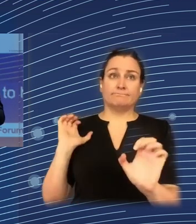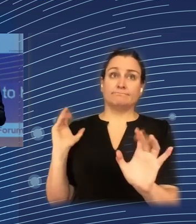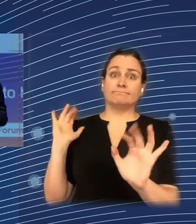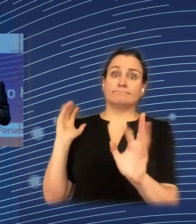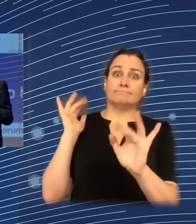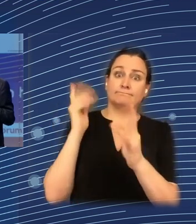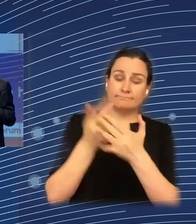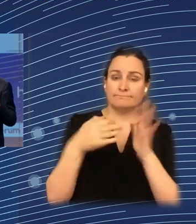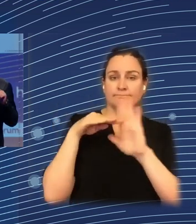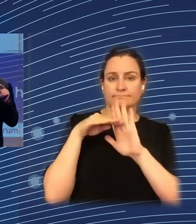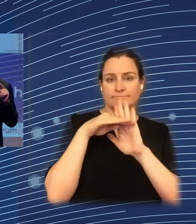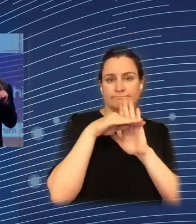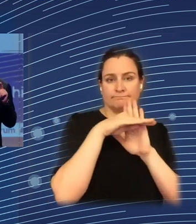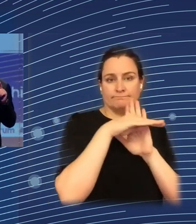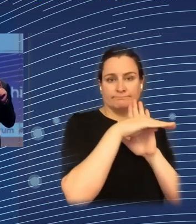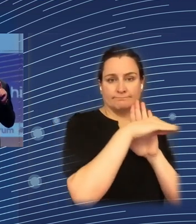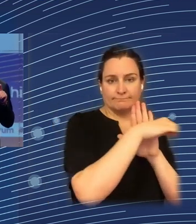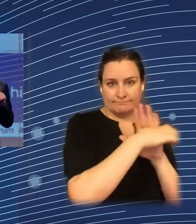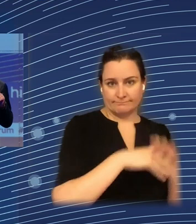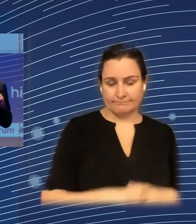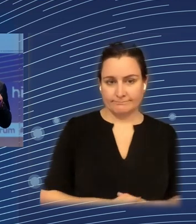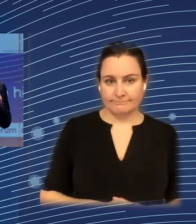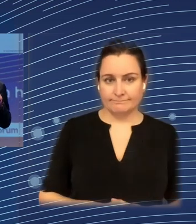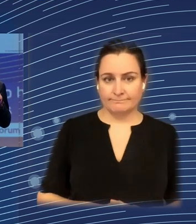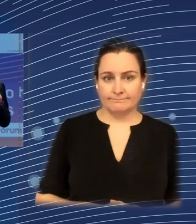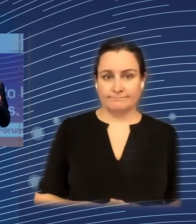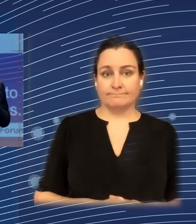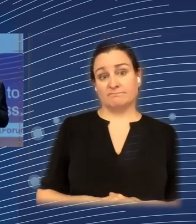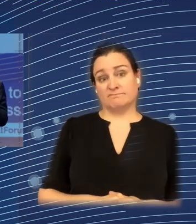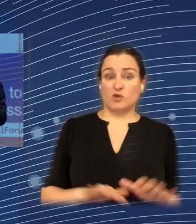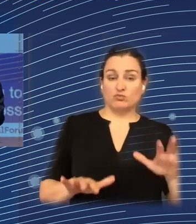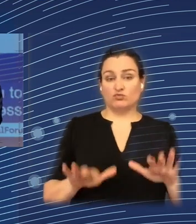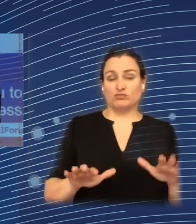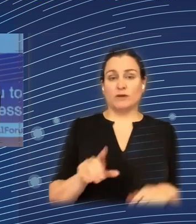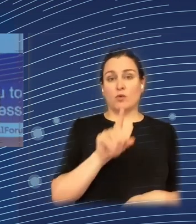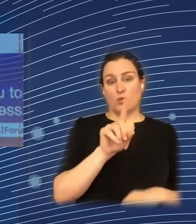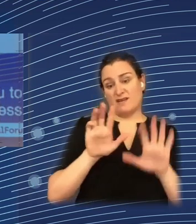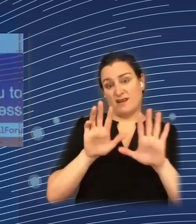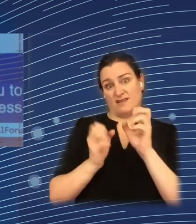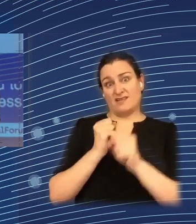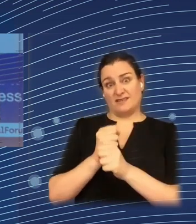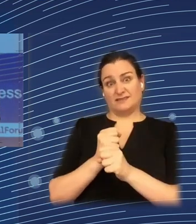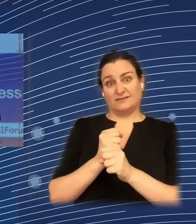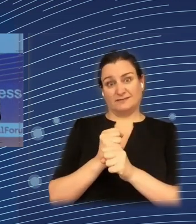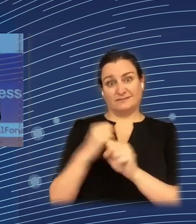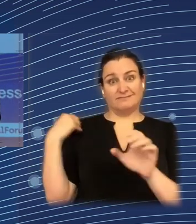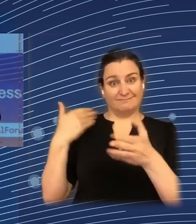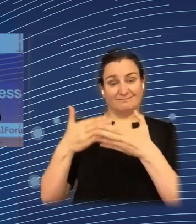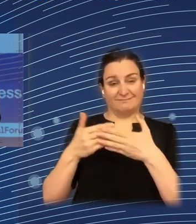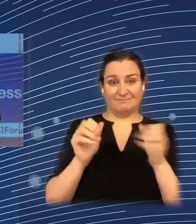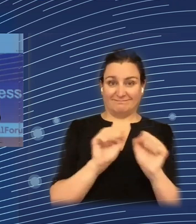over the last two decades. Out of a maximum of 19 years that are covered in the map, the darkest color is